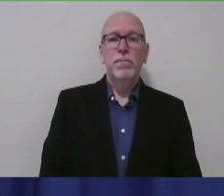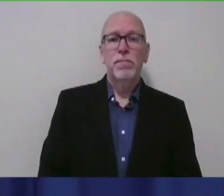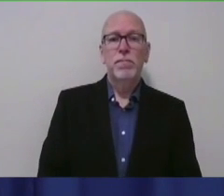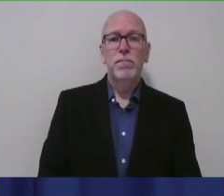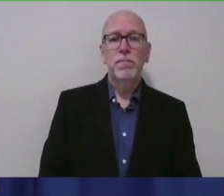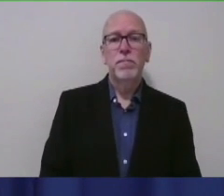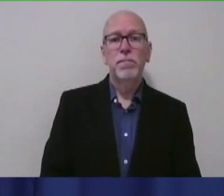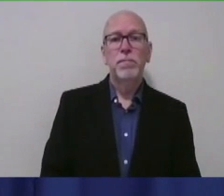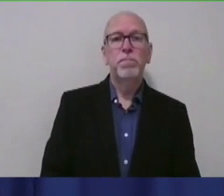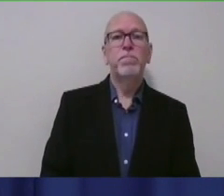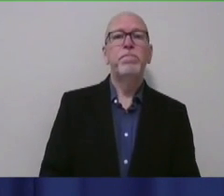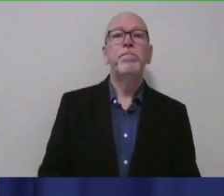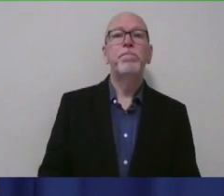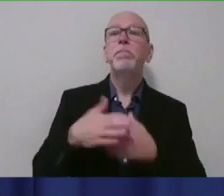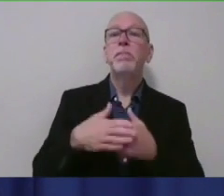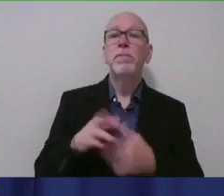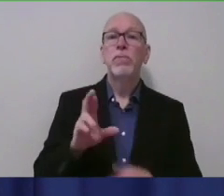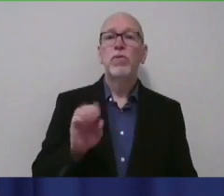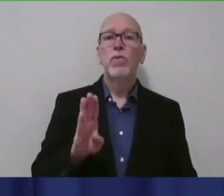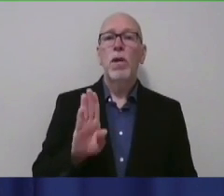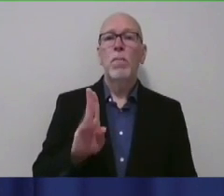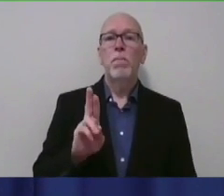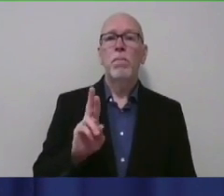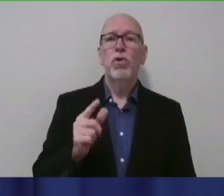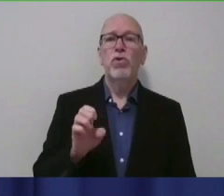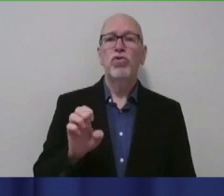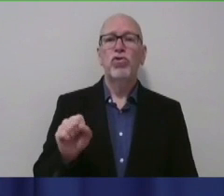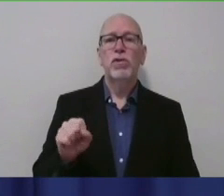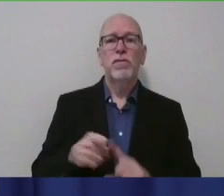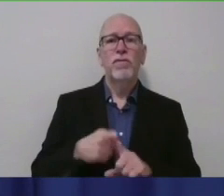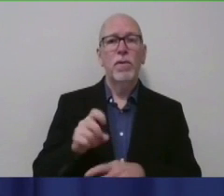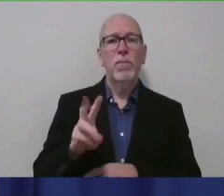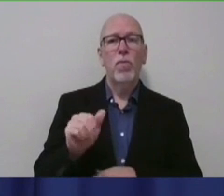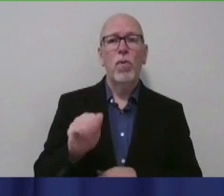Next question is from Rob Burgess of the Wabash Plain Dealer.